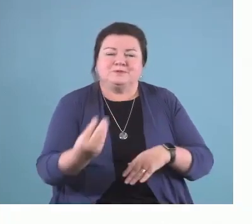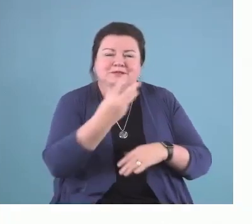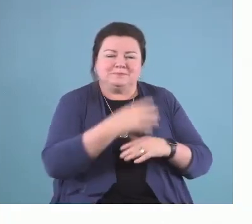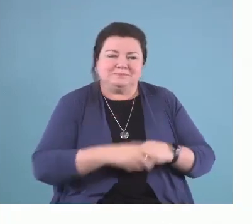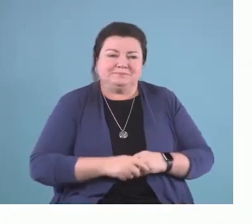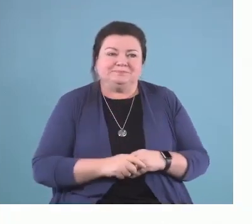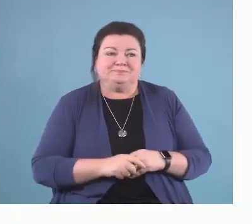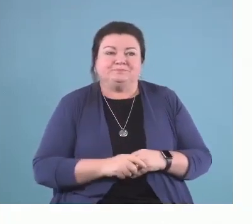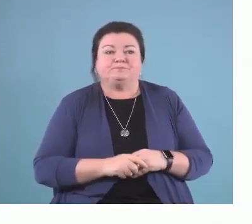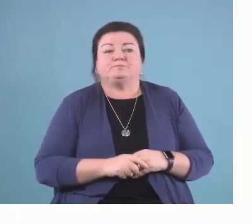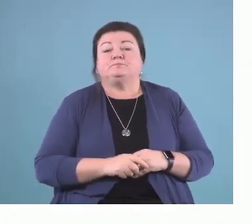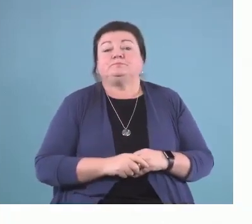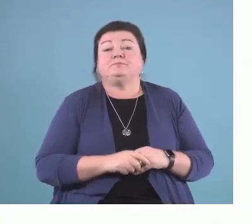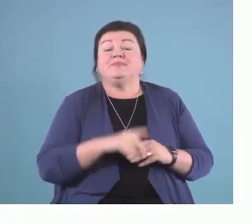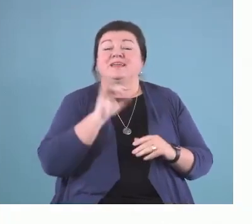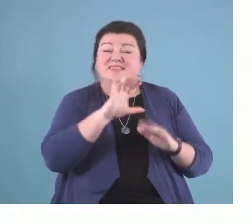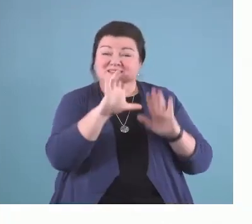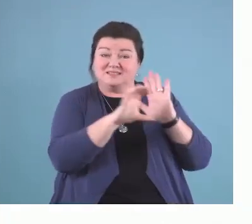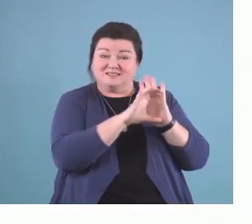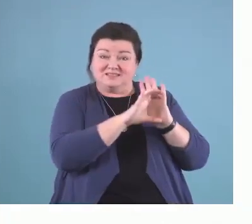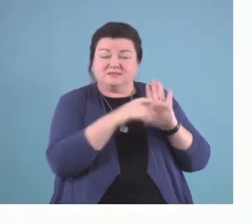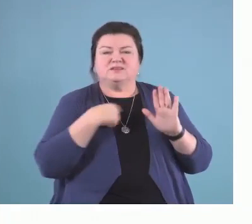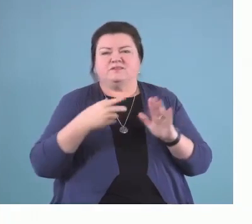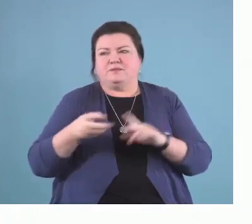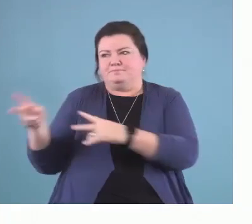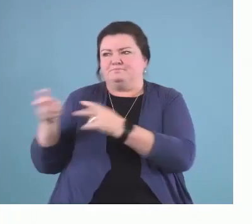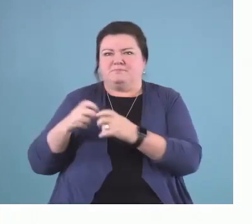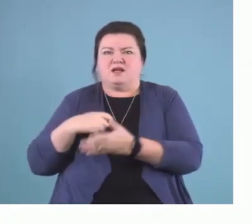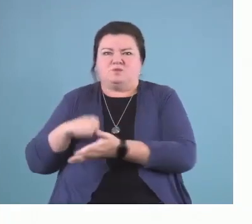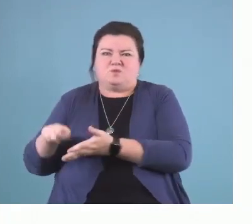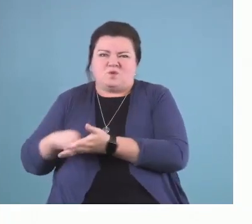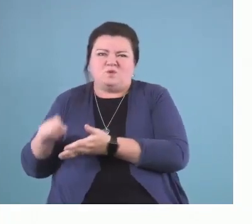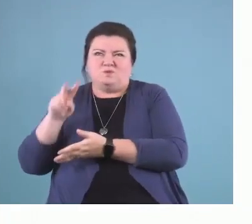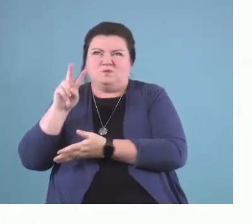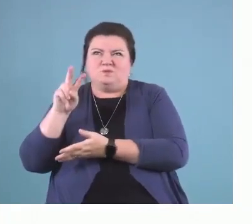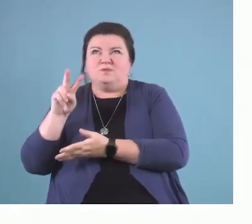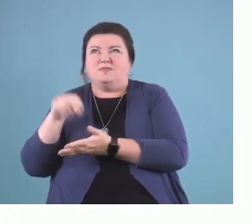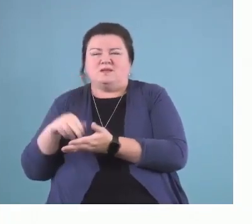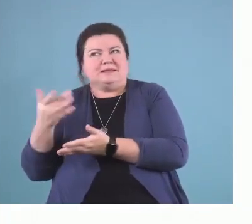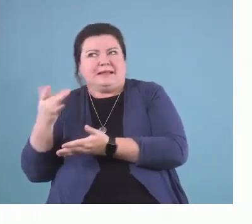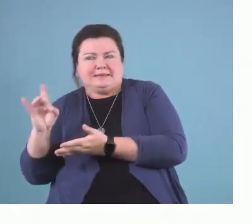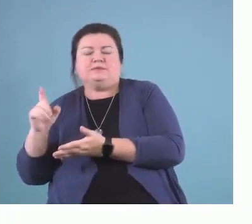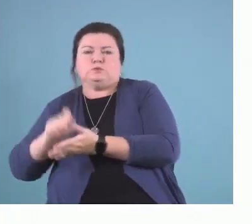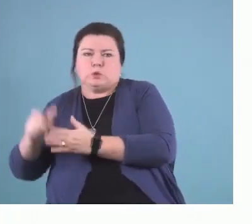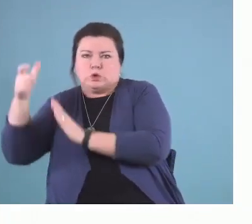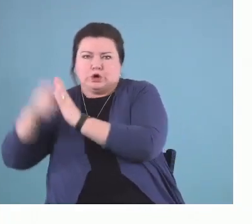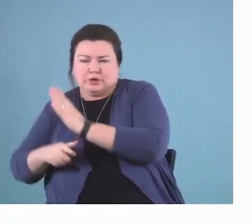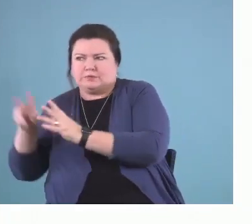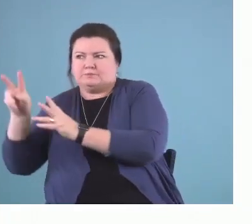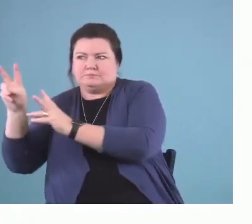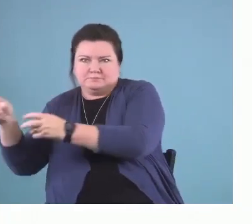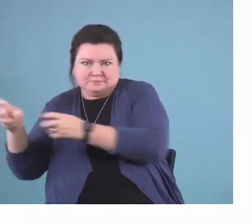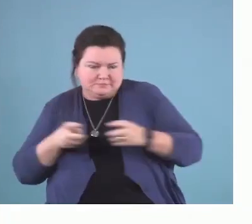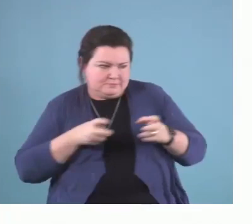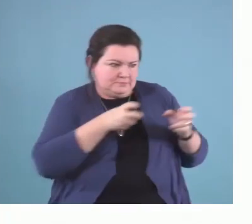So, this comes from an article I wrote in 2018. So, I've been thinking about this for a while and trying to build it over